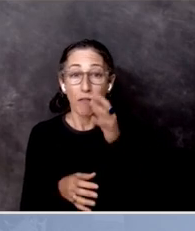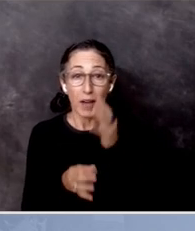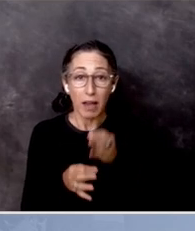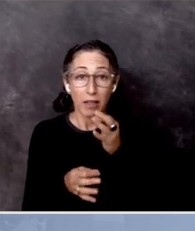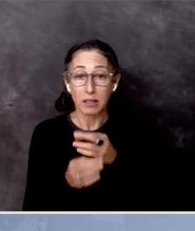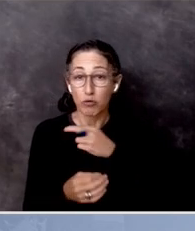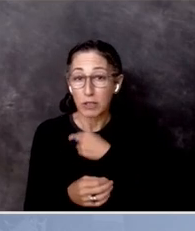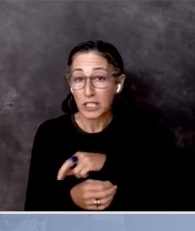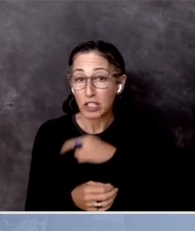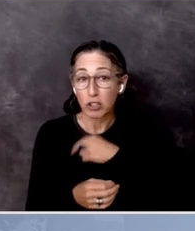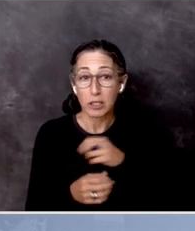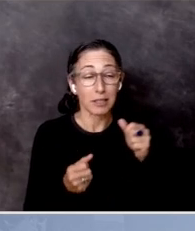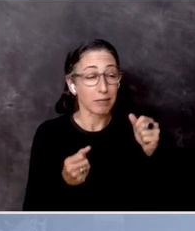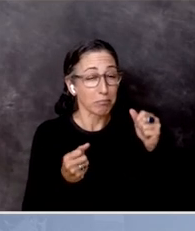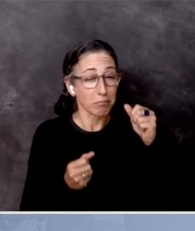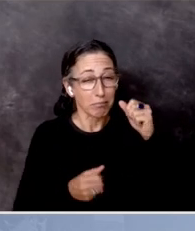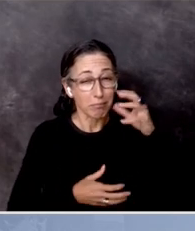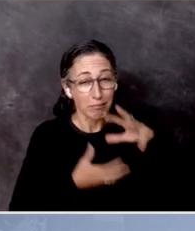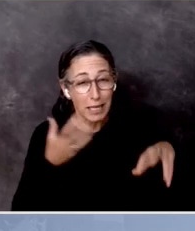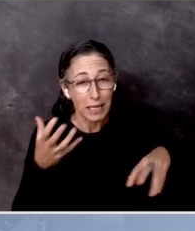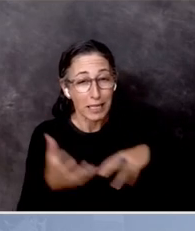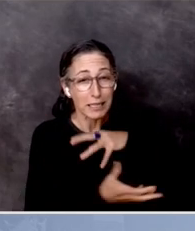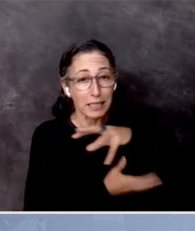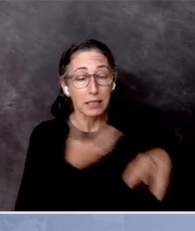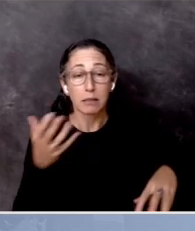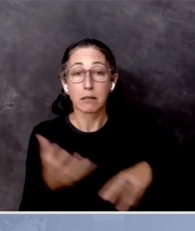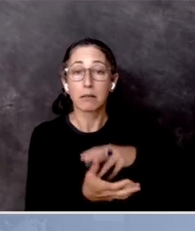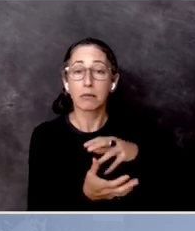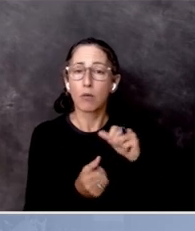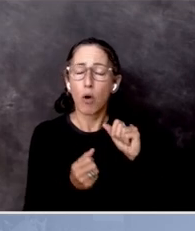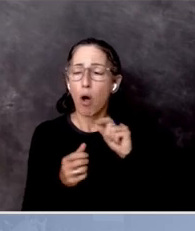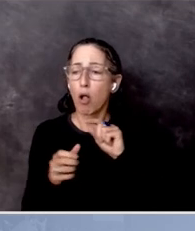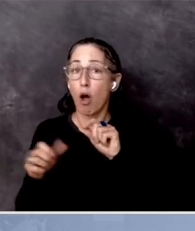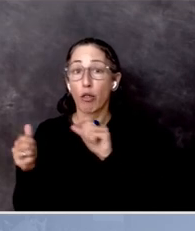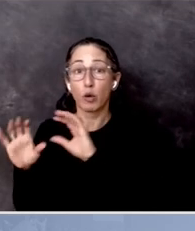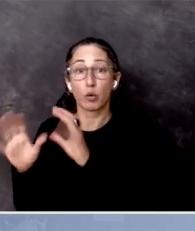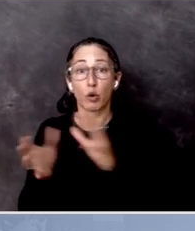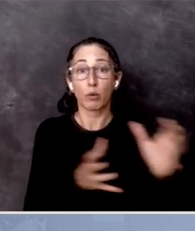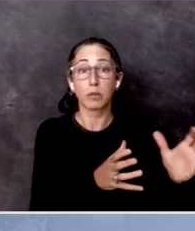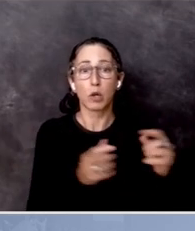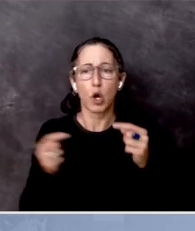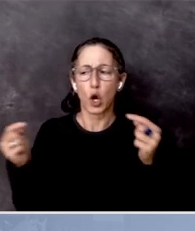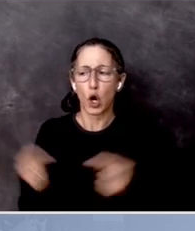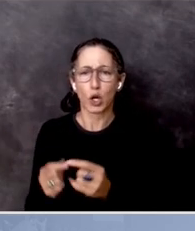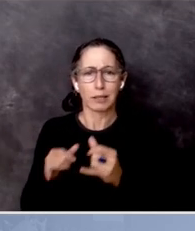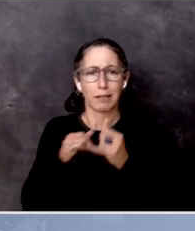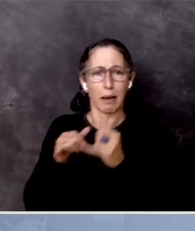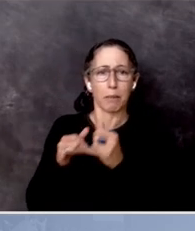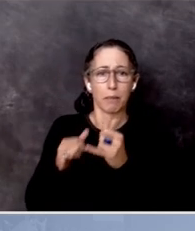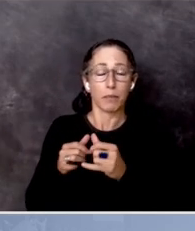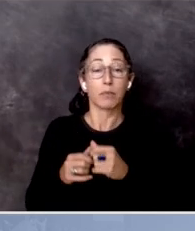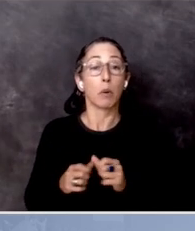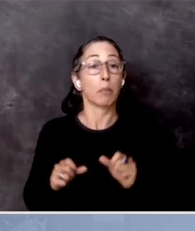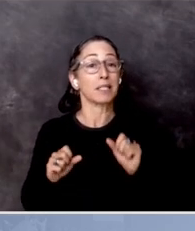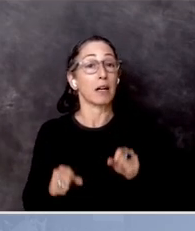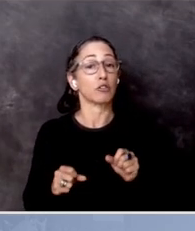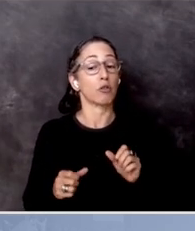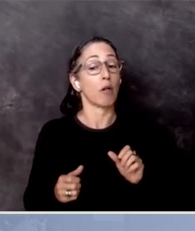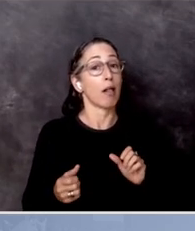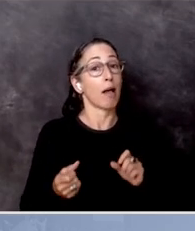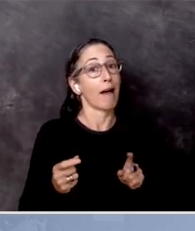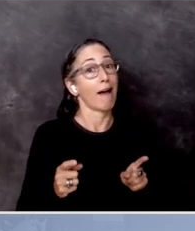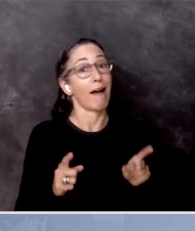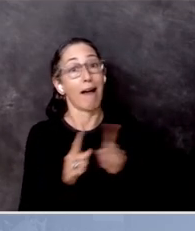and across the country that are also hurting. And those are potential allies and partners if we can get